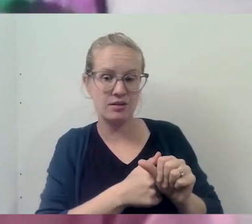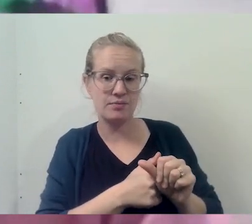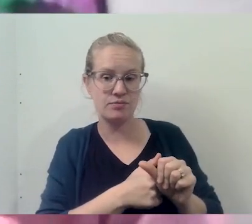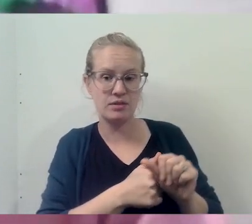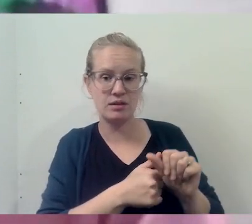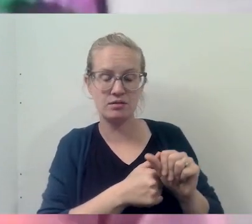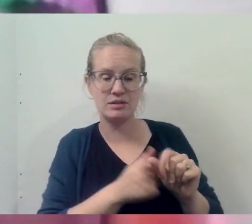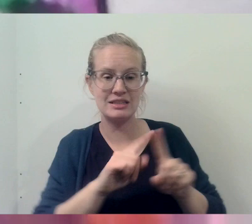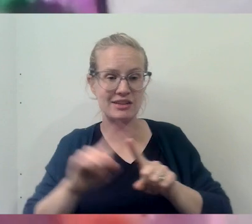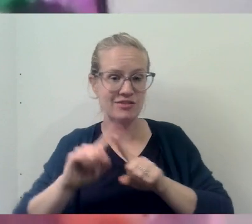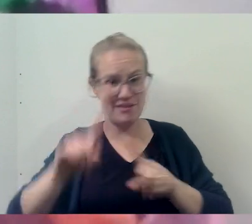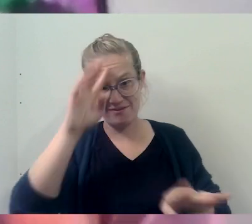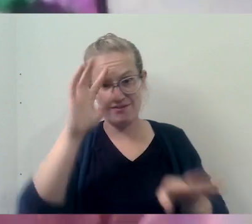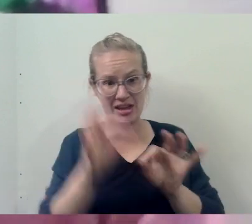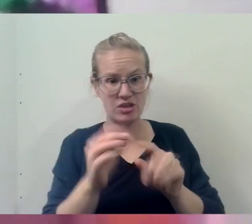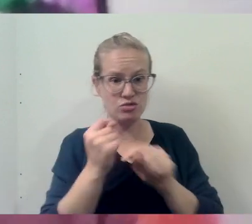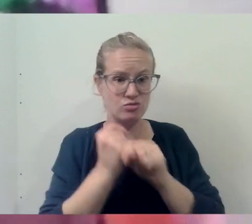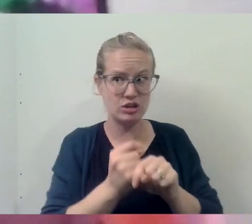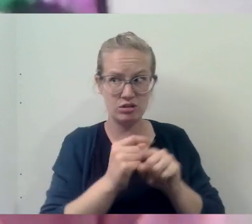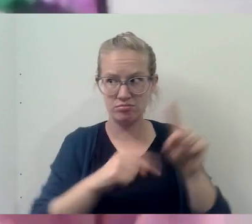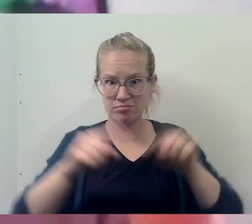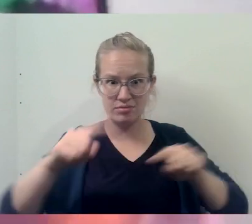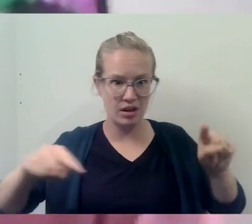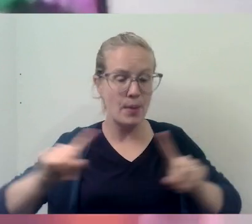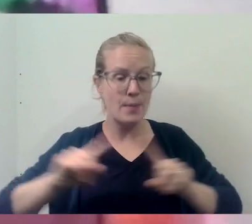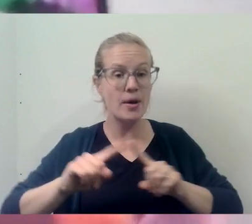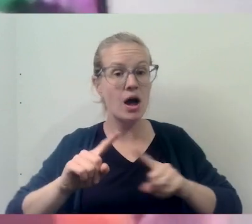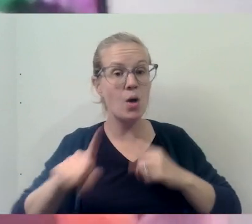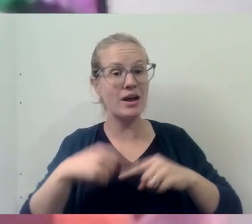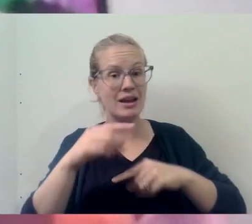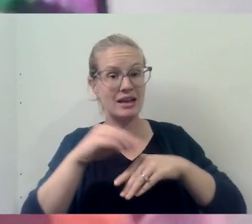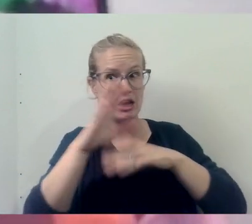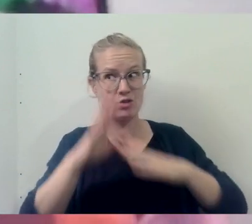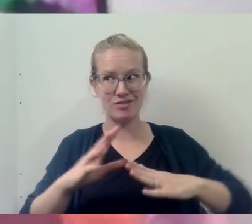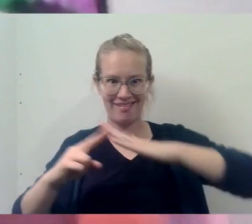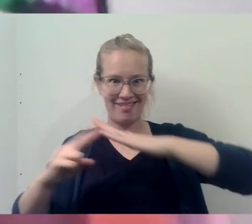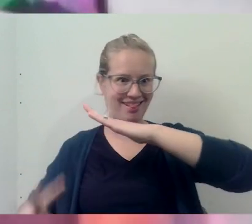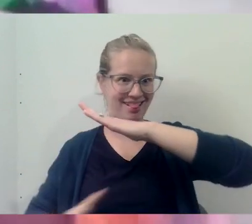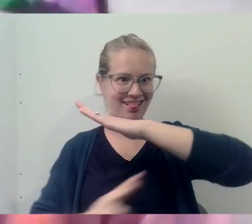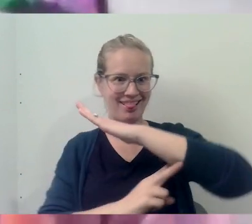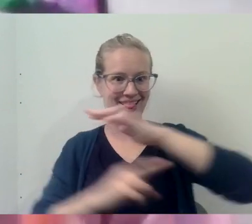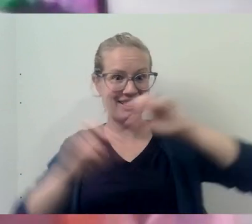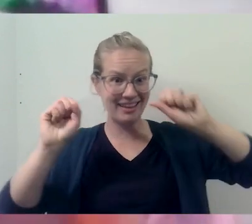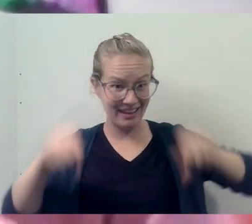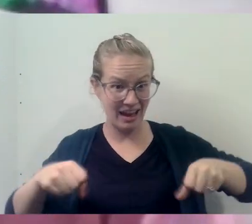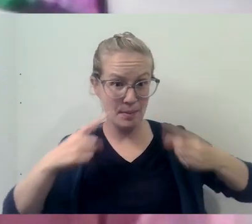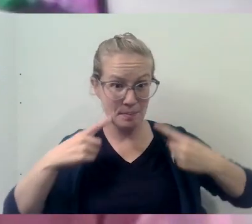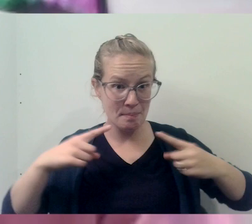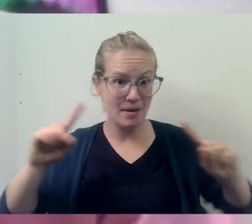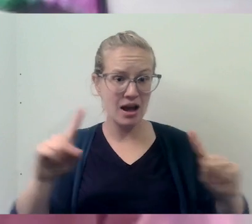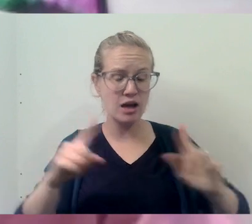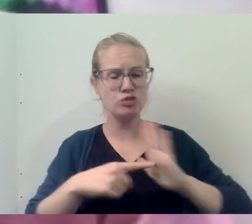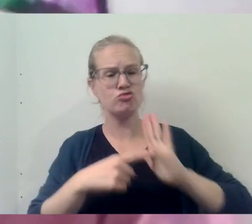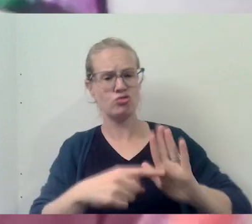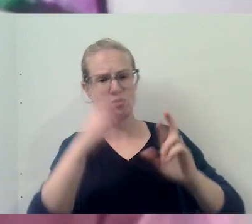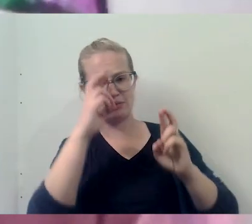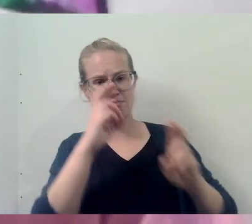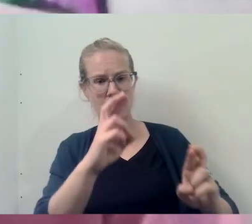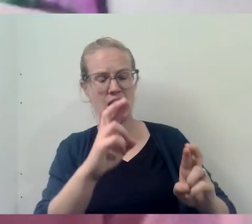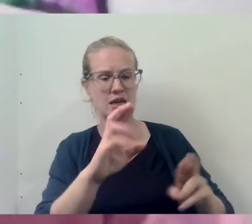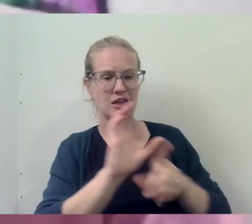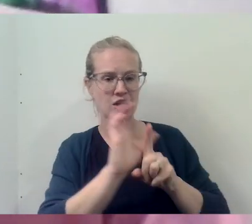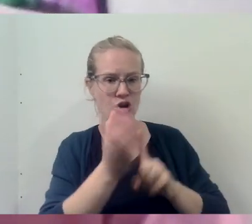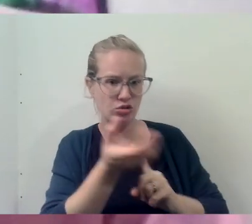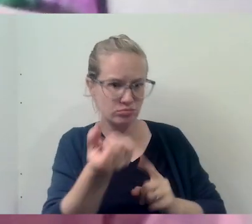across different faith traditions, when a counselor is able to bridge that gap and, and, uh, show that respect and